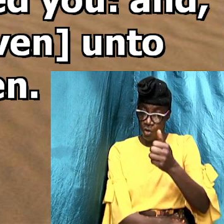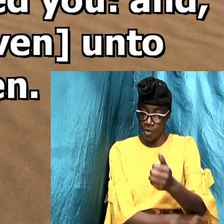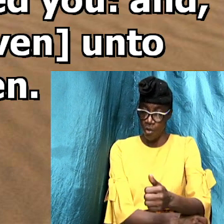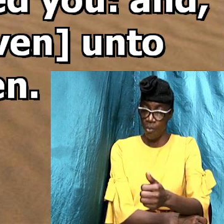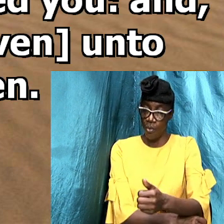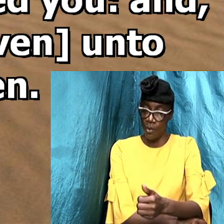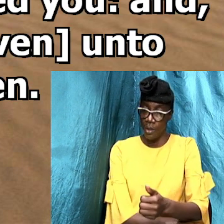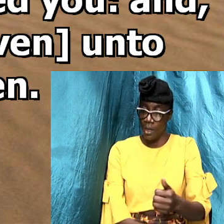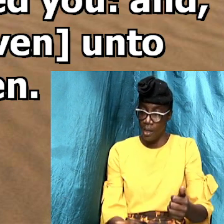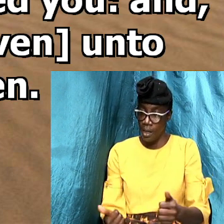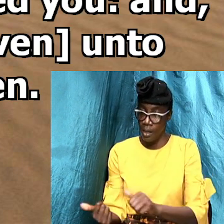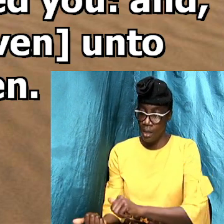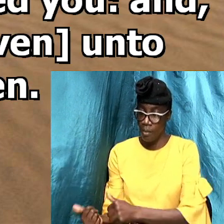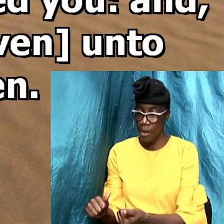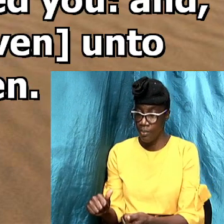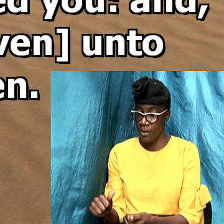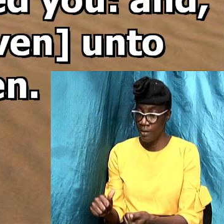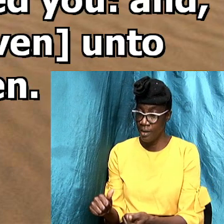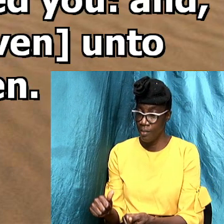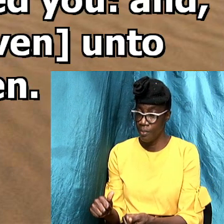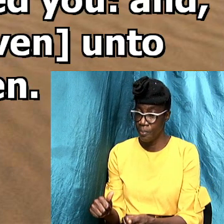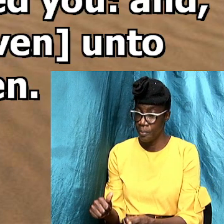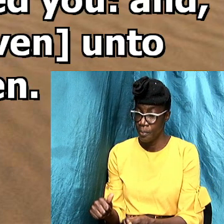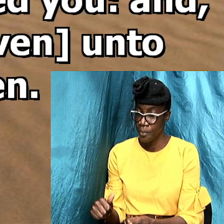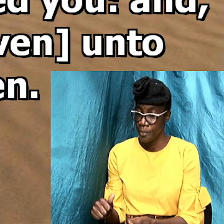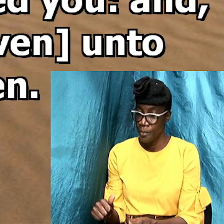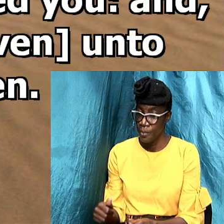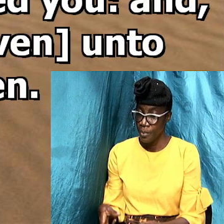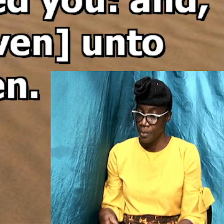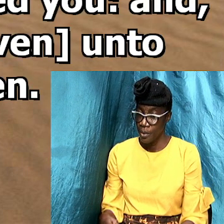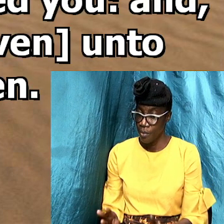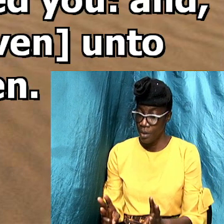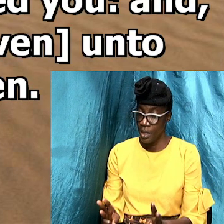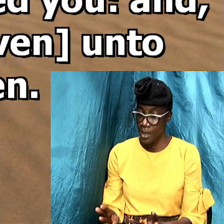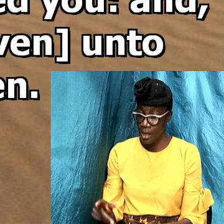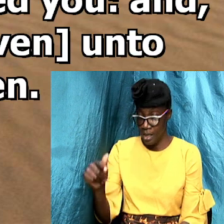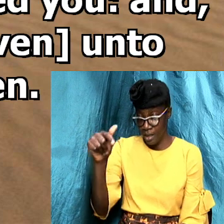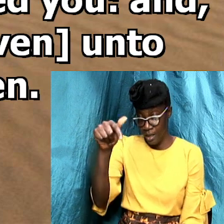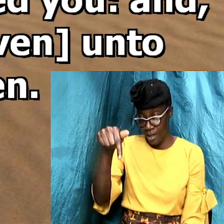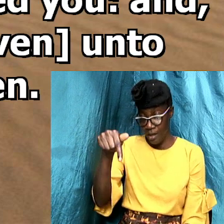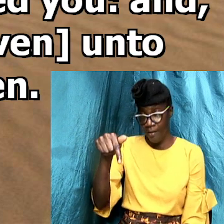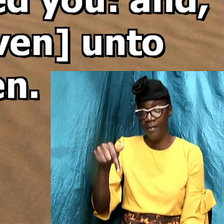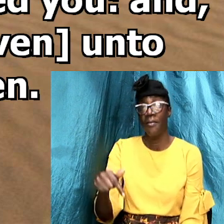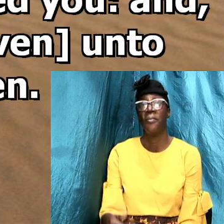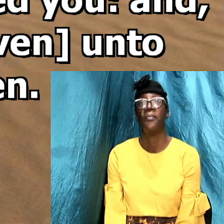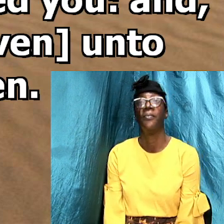is this one said Matthew 28 verse 19